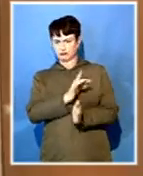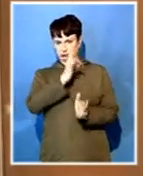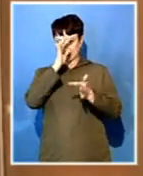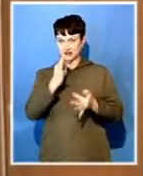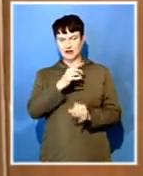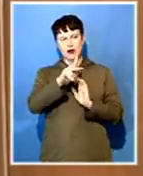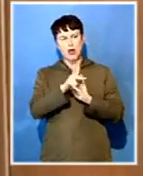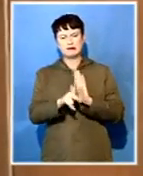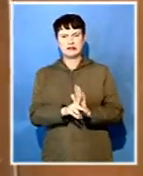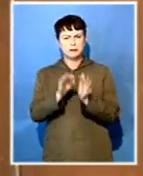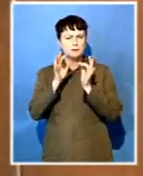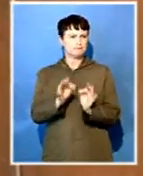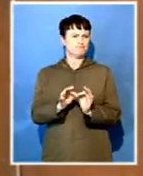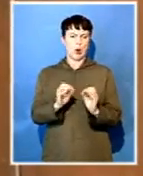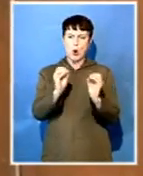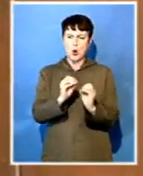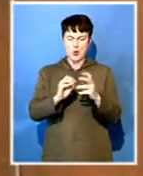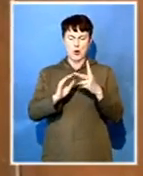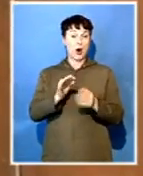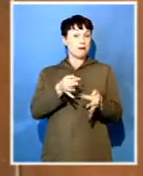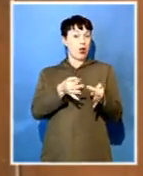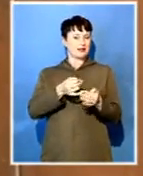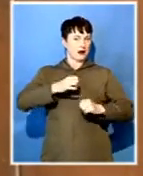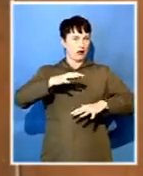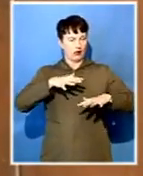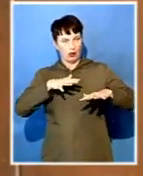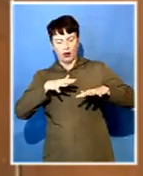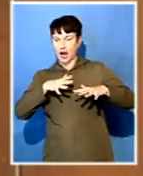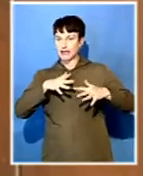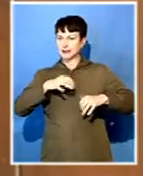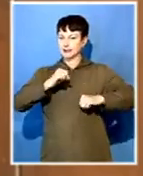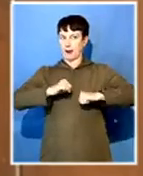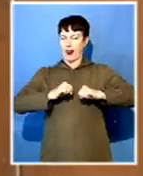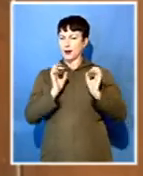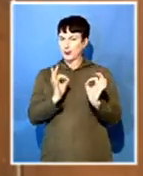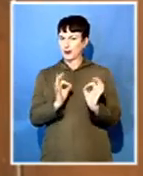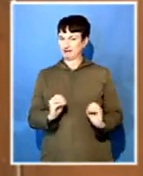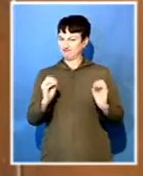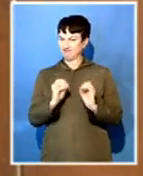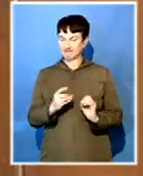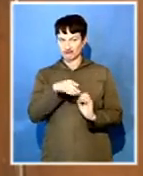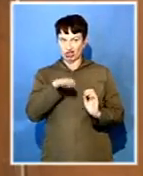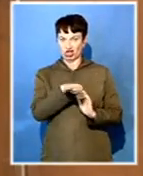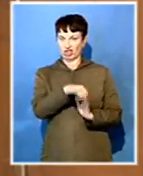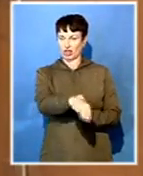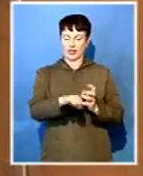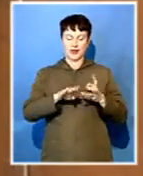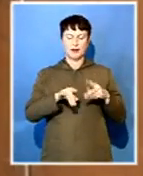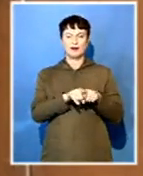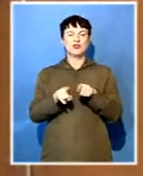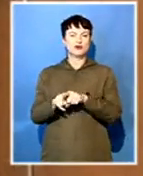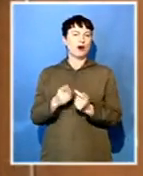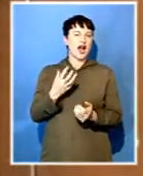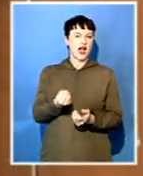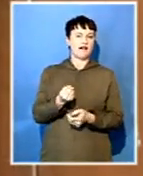inconsistencies, the political instability, particularly within the ANC, and an unfavourable business working condition in the